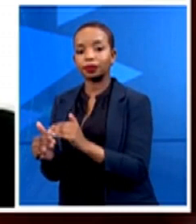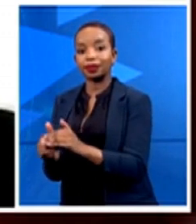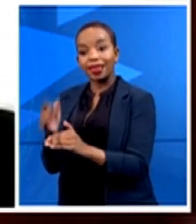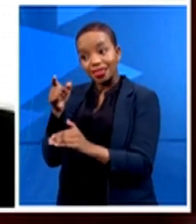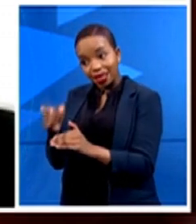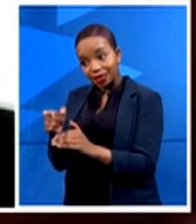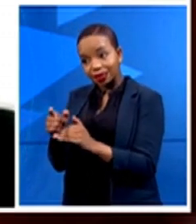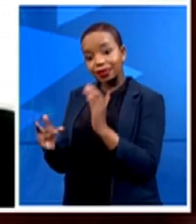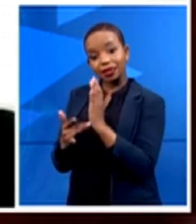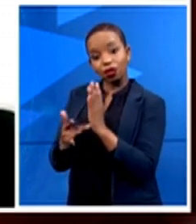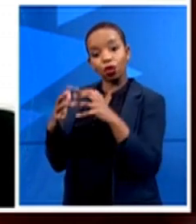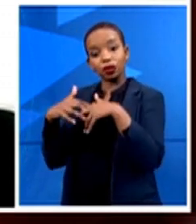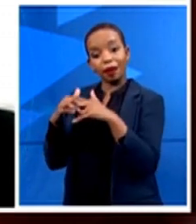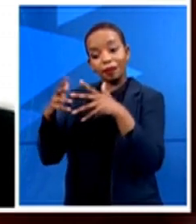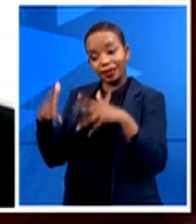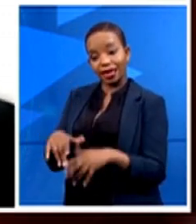we importing it?